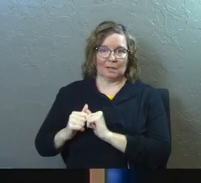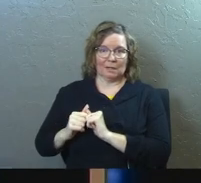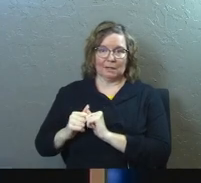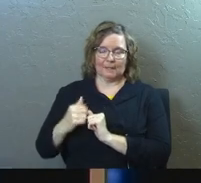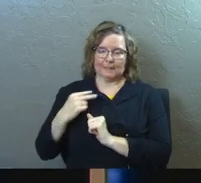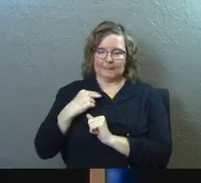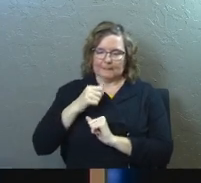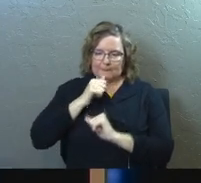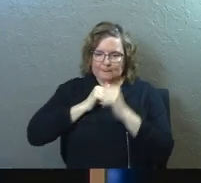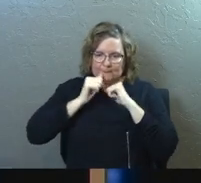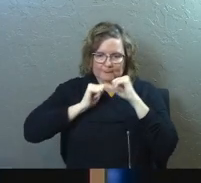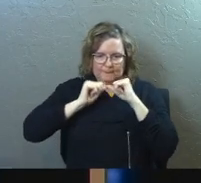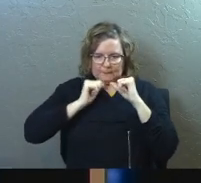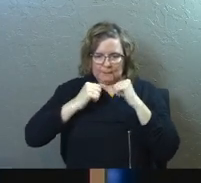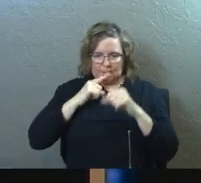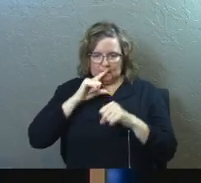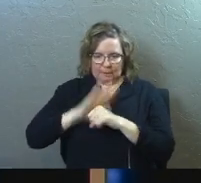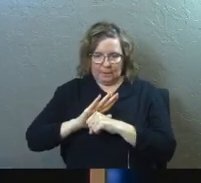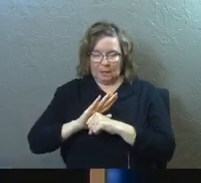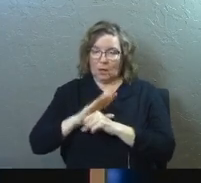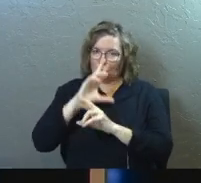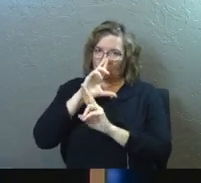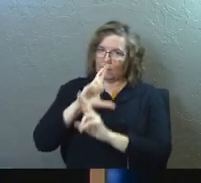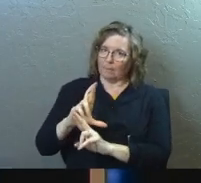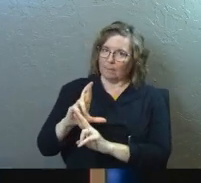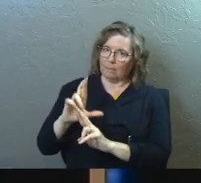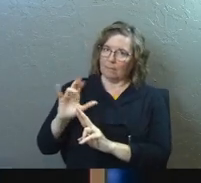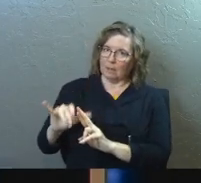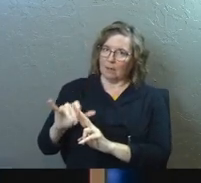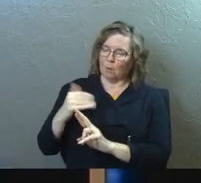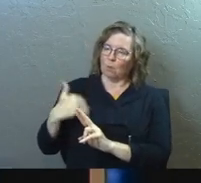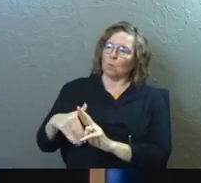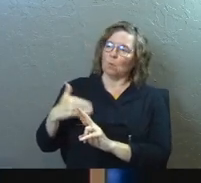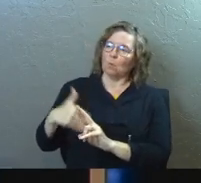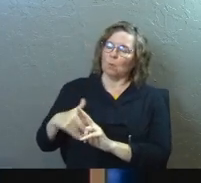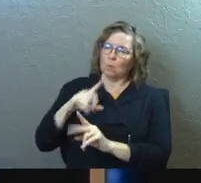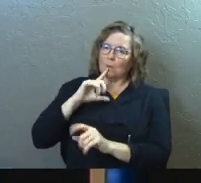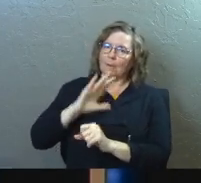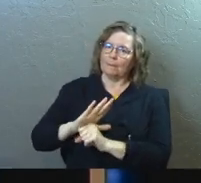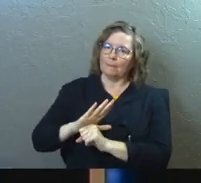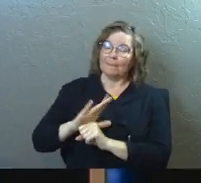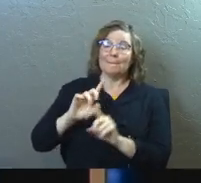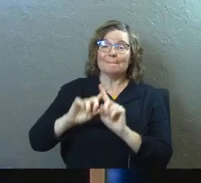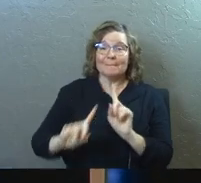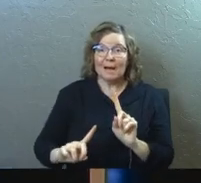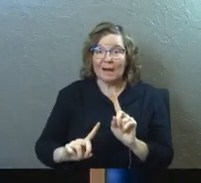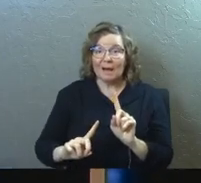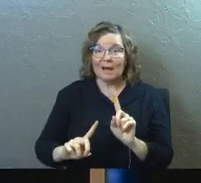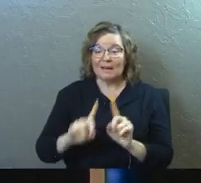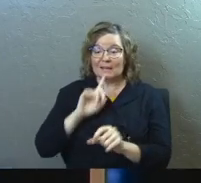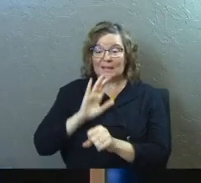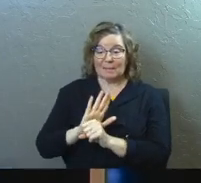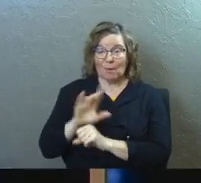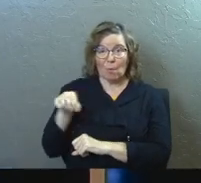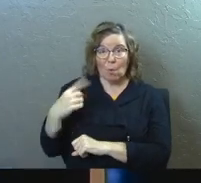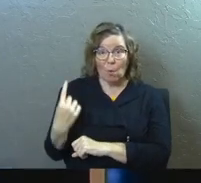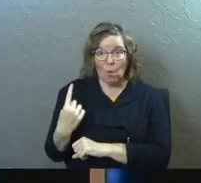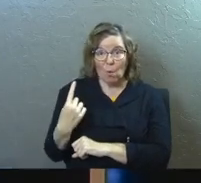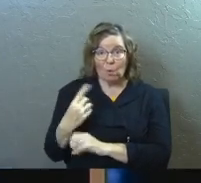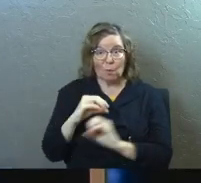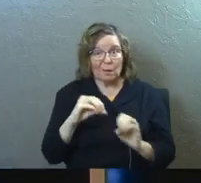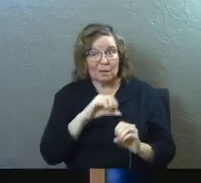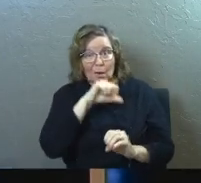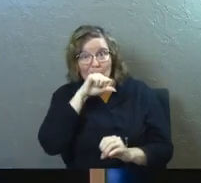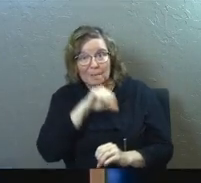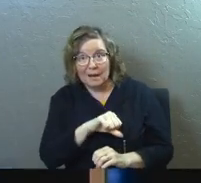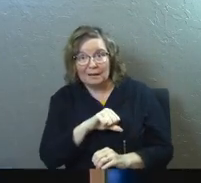they stuck it out, and they had commitment, and we respected, admired their commitment. But I'll just say this, commitment only without the